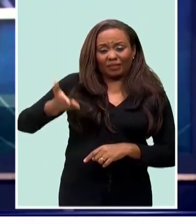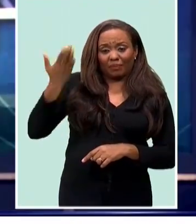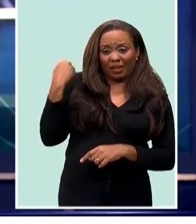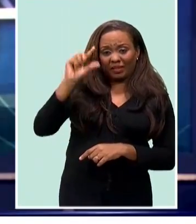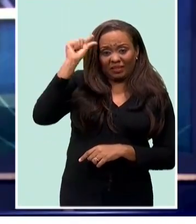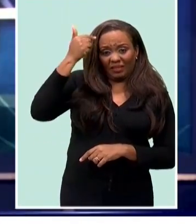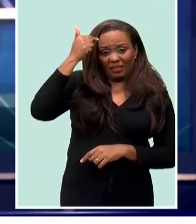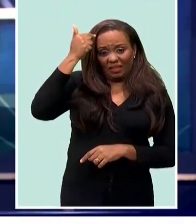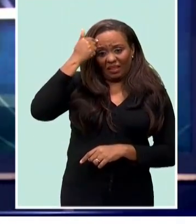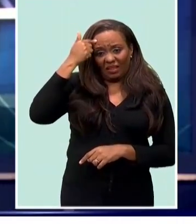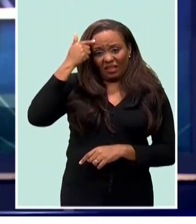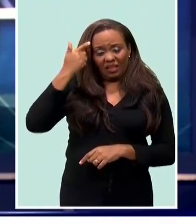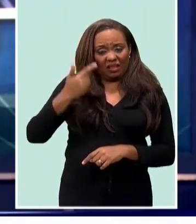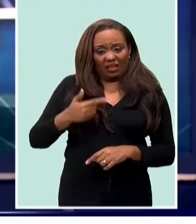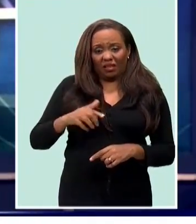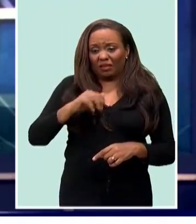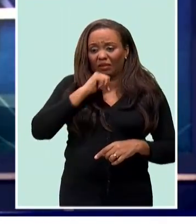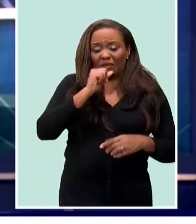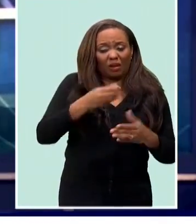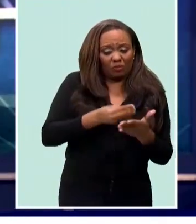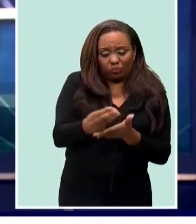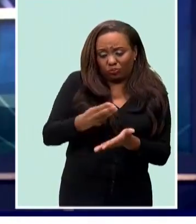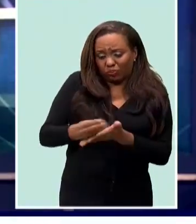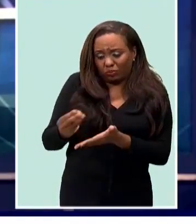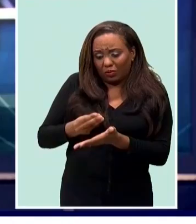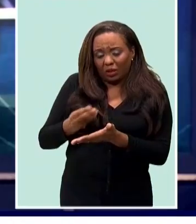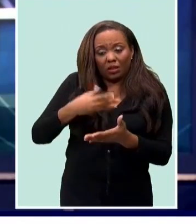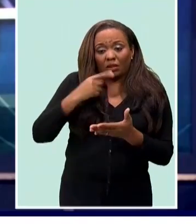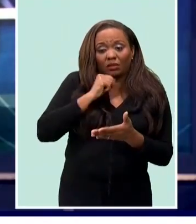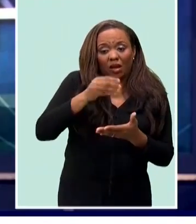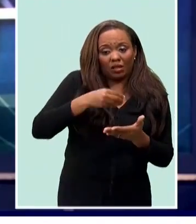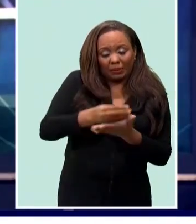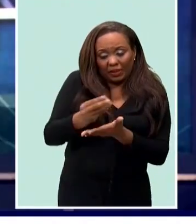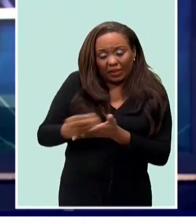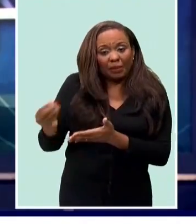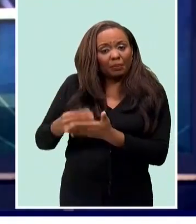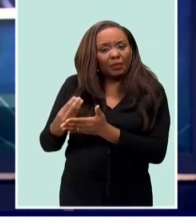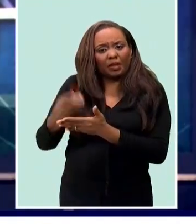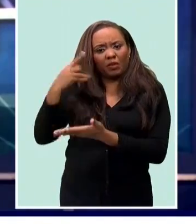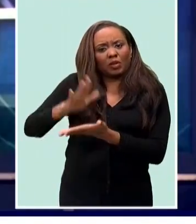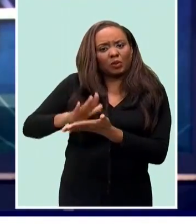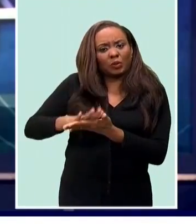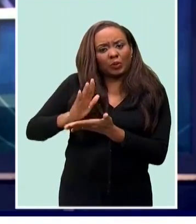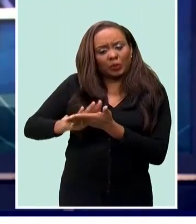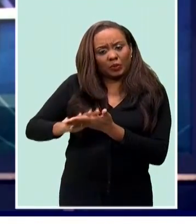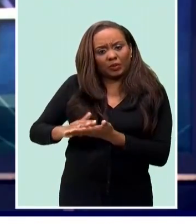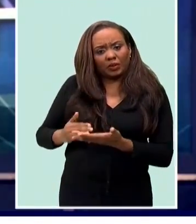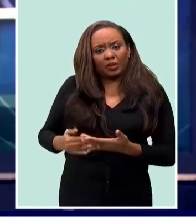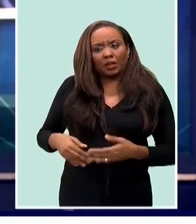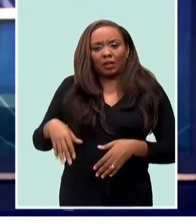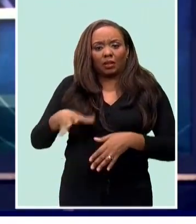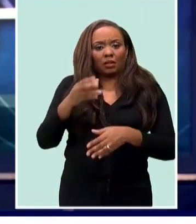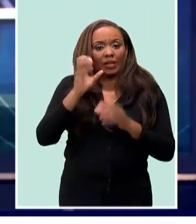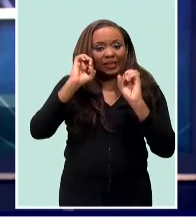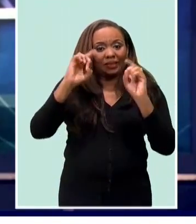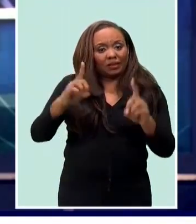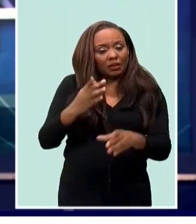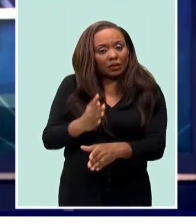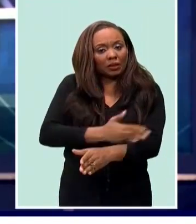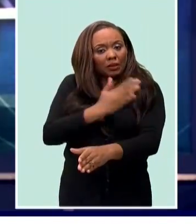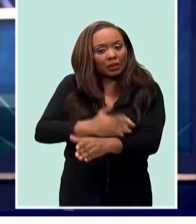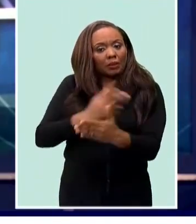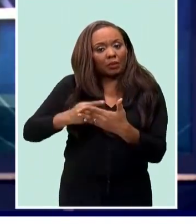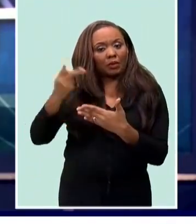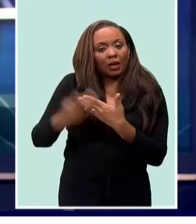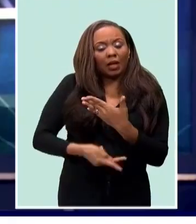amount of money, earmarked for badly needed work at schools across the island. Minister Kettle says the loan for the Education Sector Enhancement Program